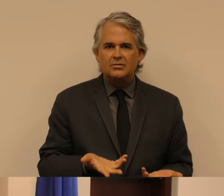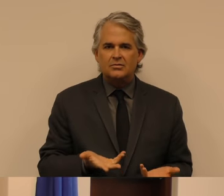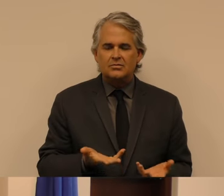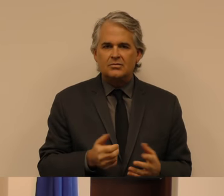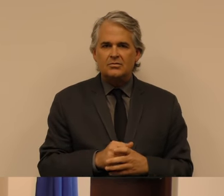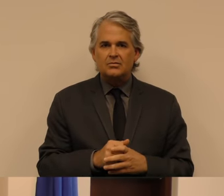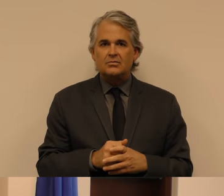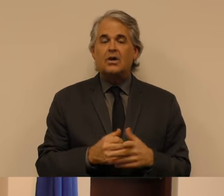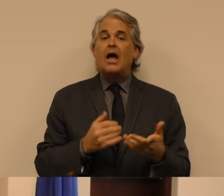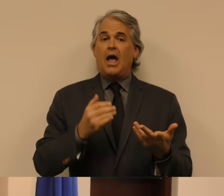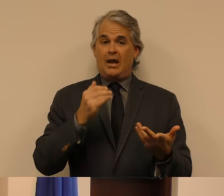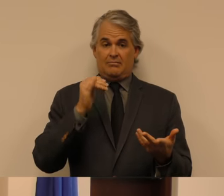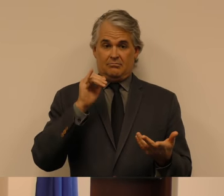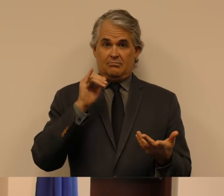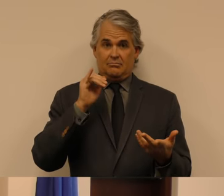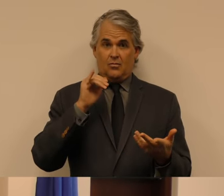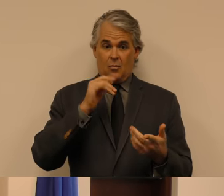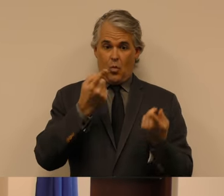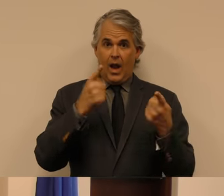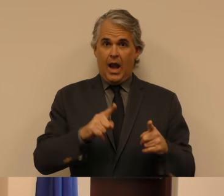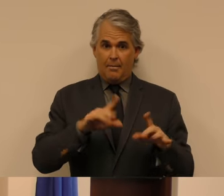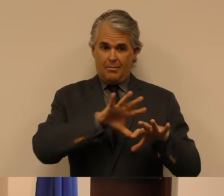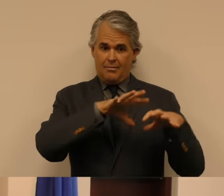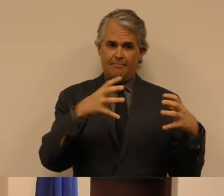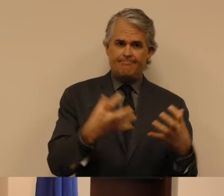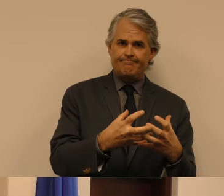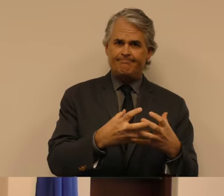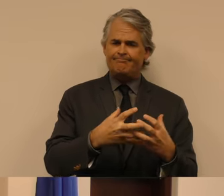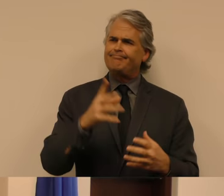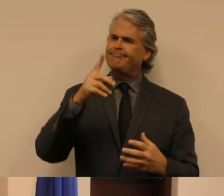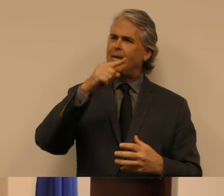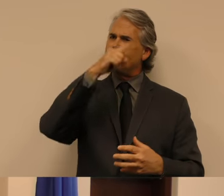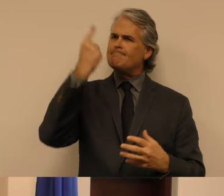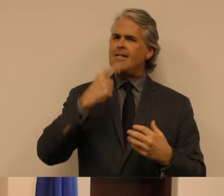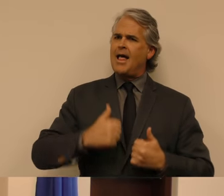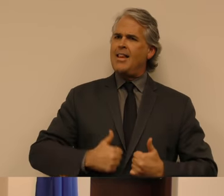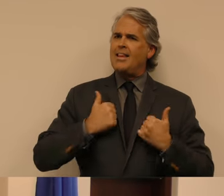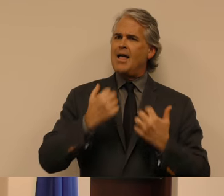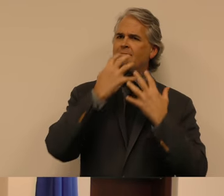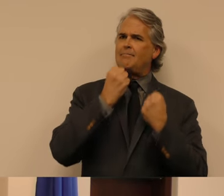under the banner Black Lives Matter, they were told that all lives matter,